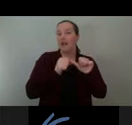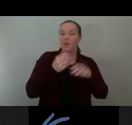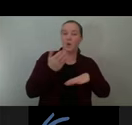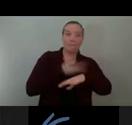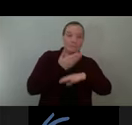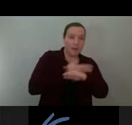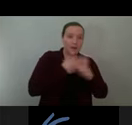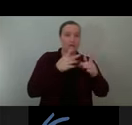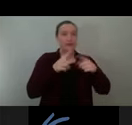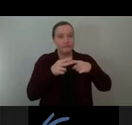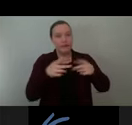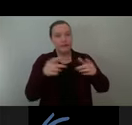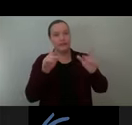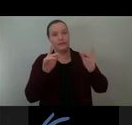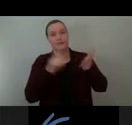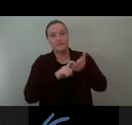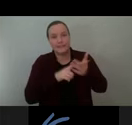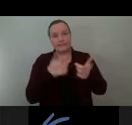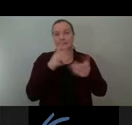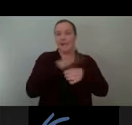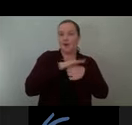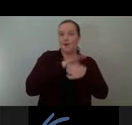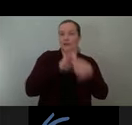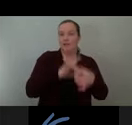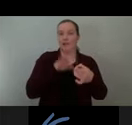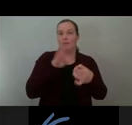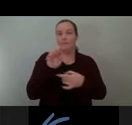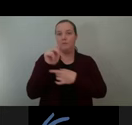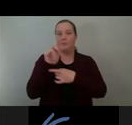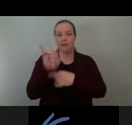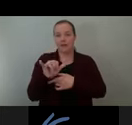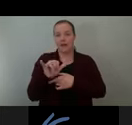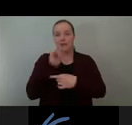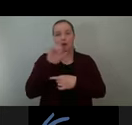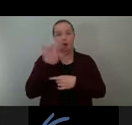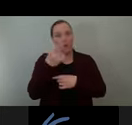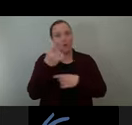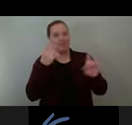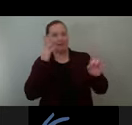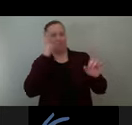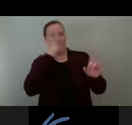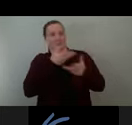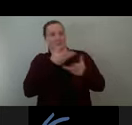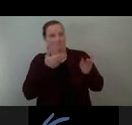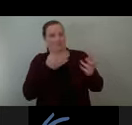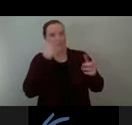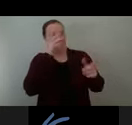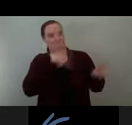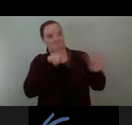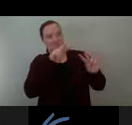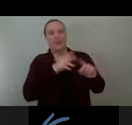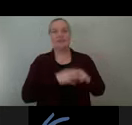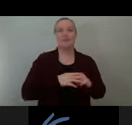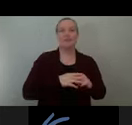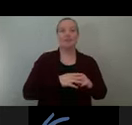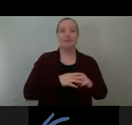testing and concrete shippings of the surrounding bends. At a detail level, the body paint is applied in a shop environment off-site, and